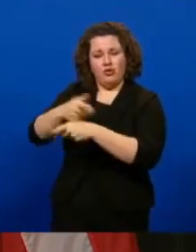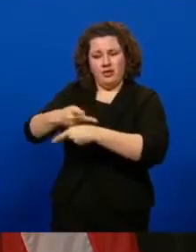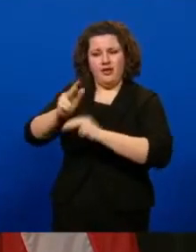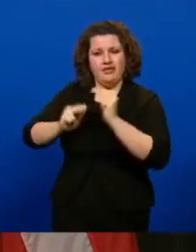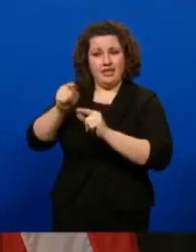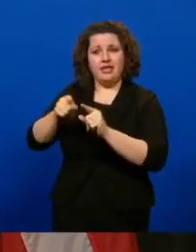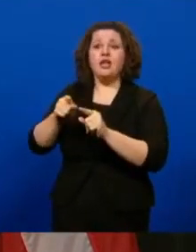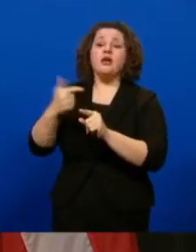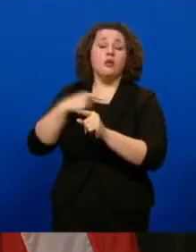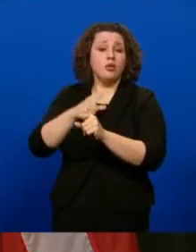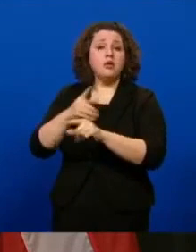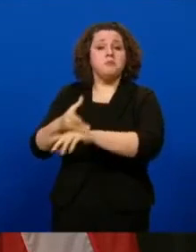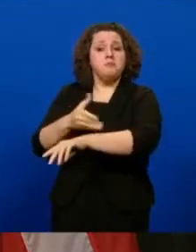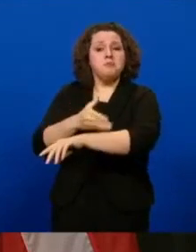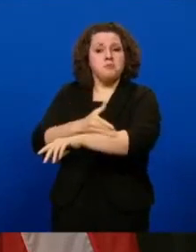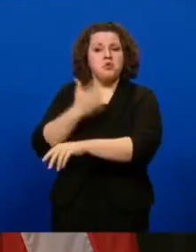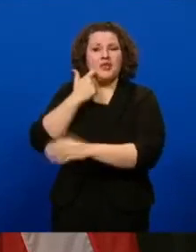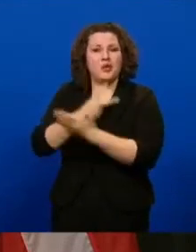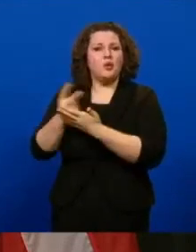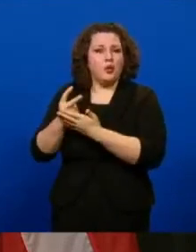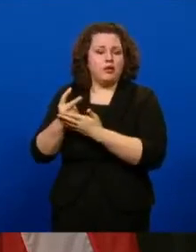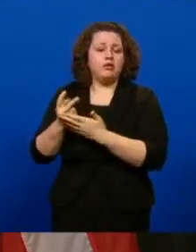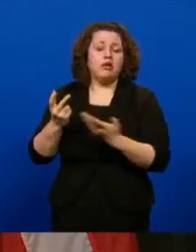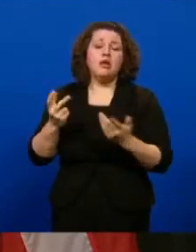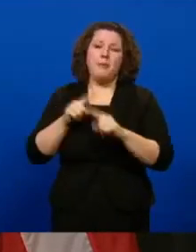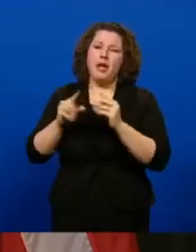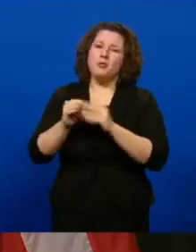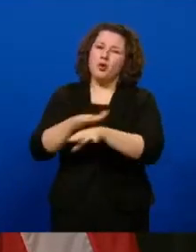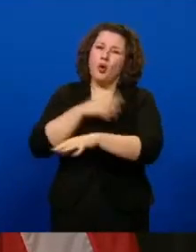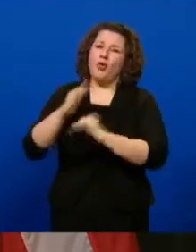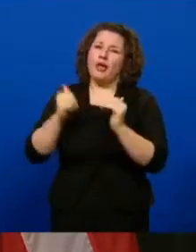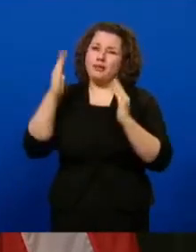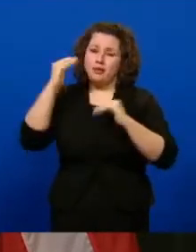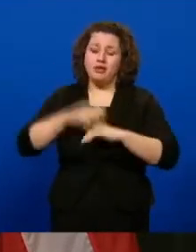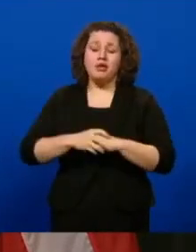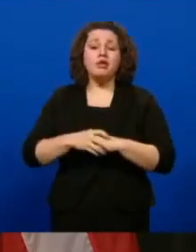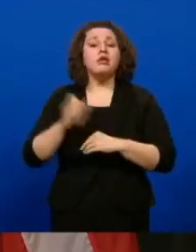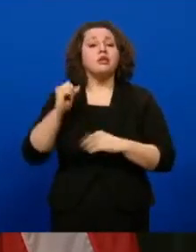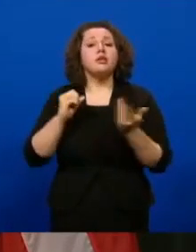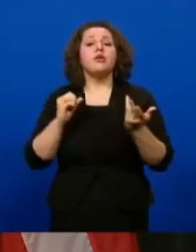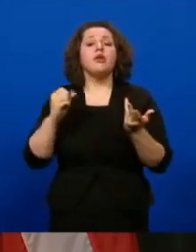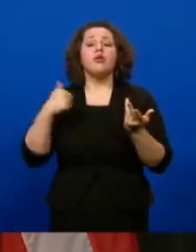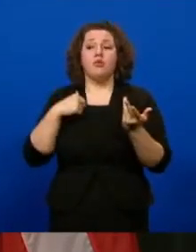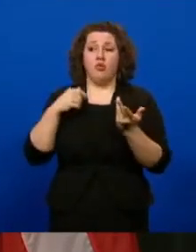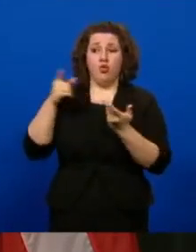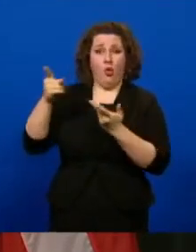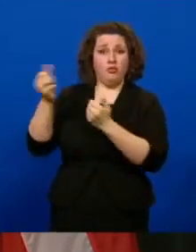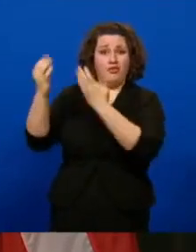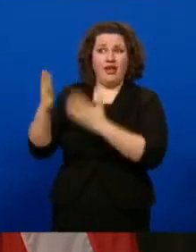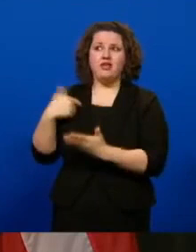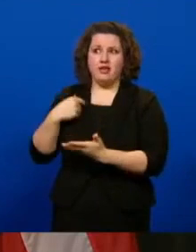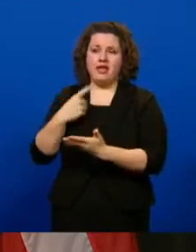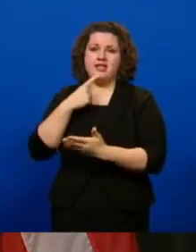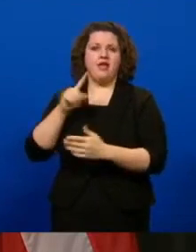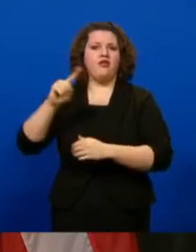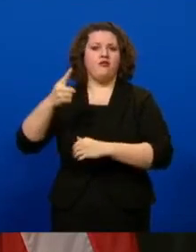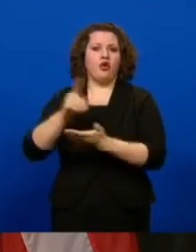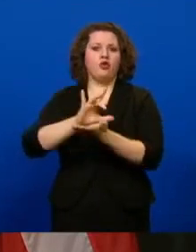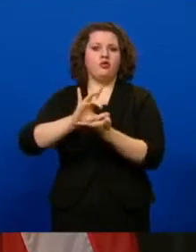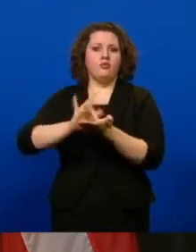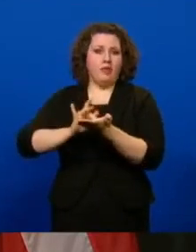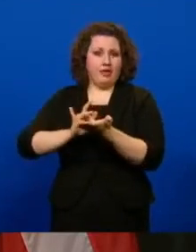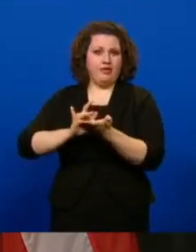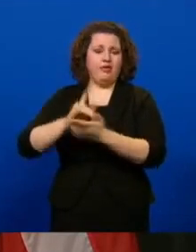progress has been made in the last two weeks. We've been assured by the providers that first doses will be completed statewide